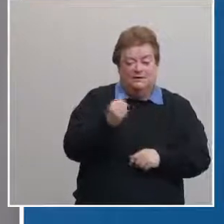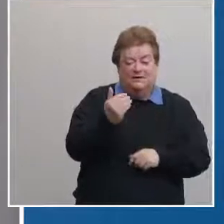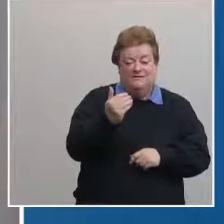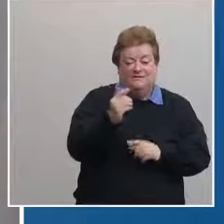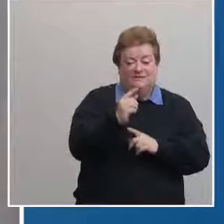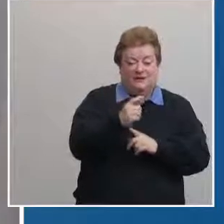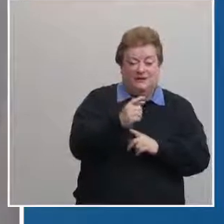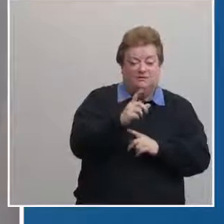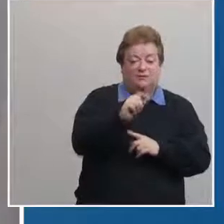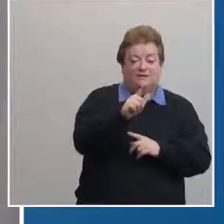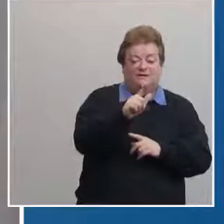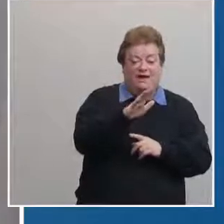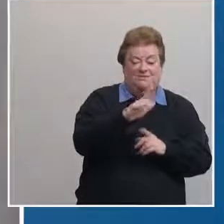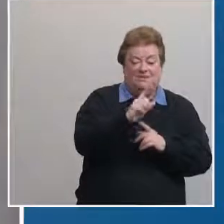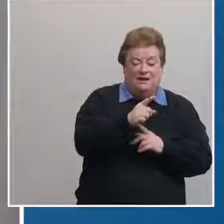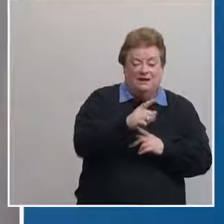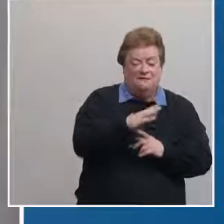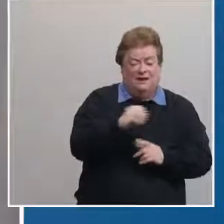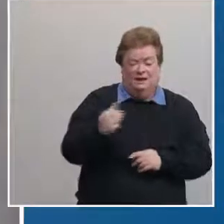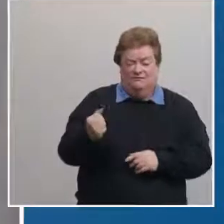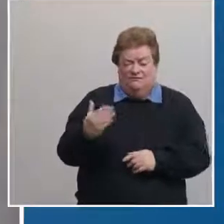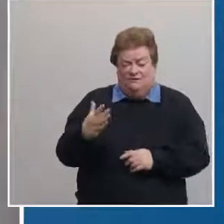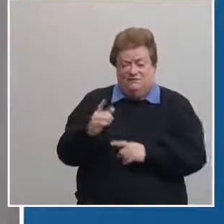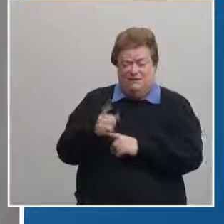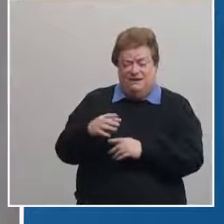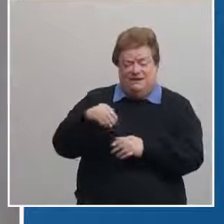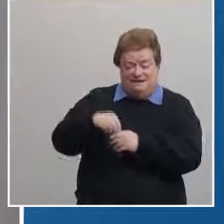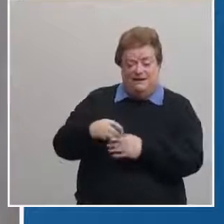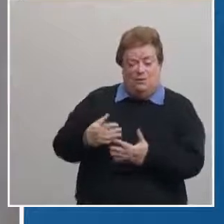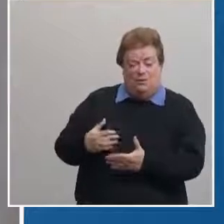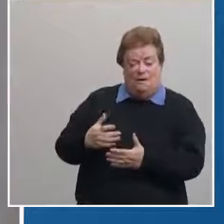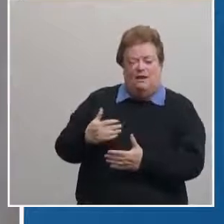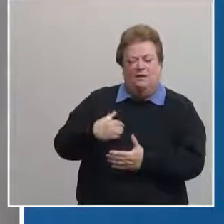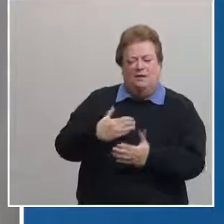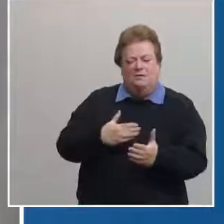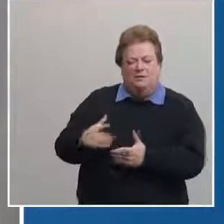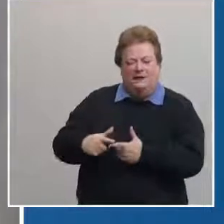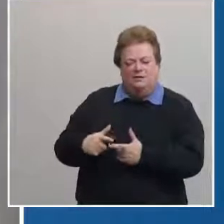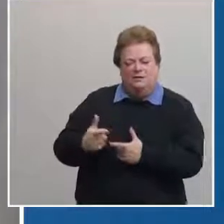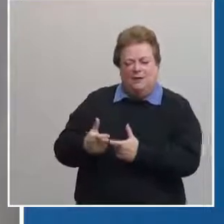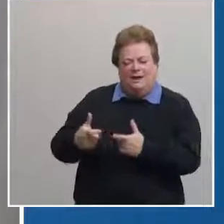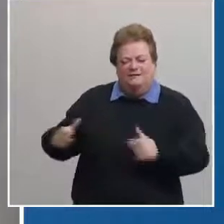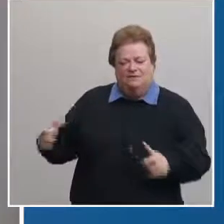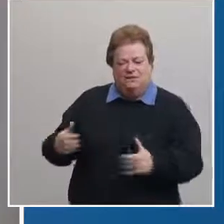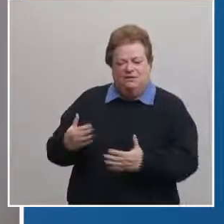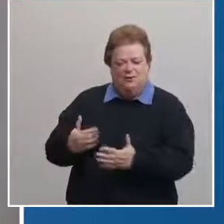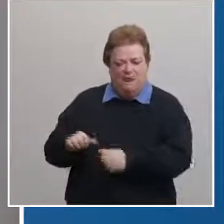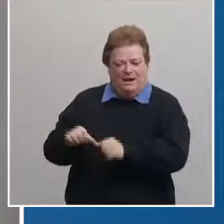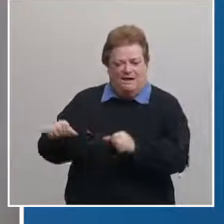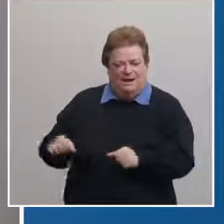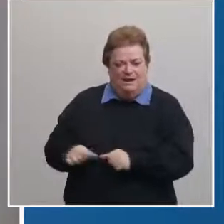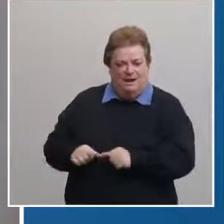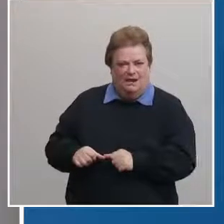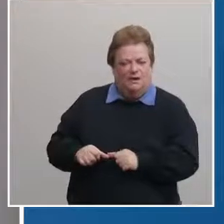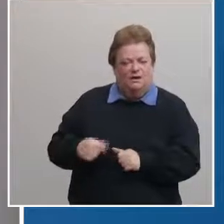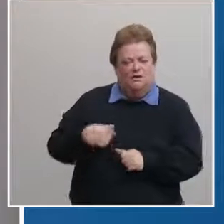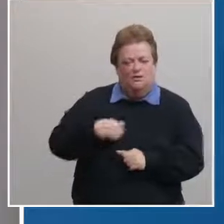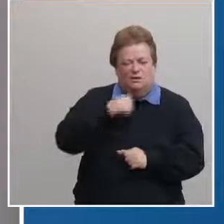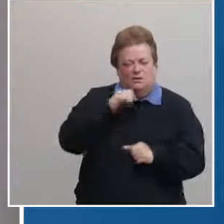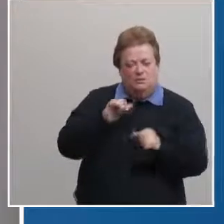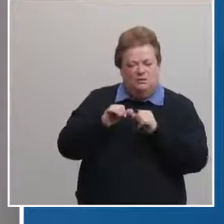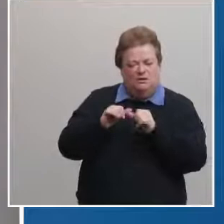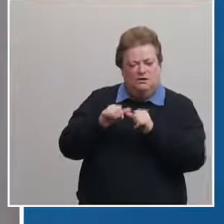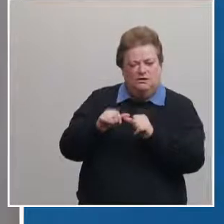the waiting area so we're going to expand part of the waiting area and we'll carry on these processes throughout the whole